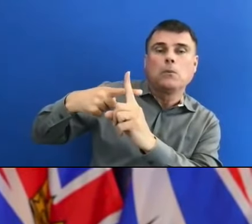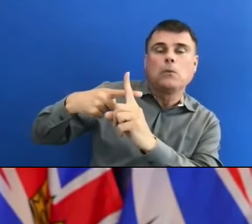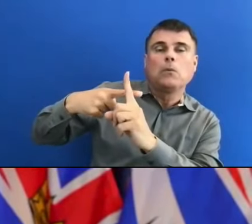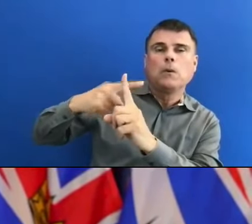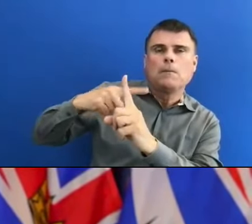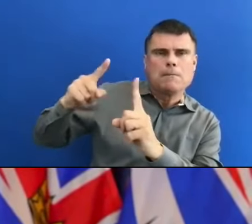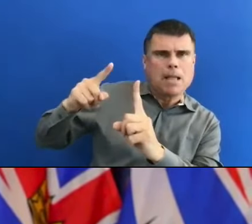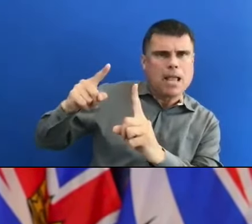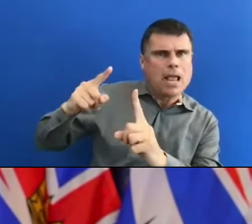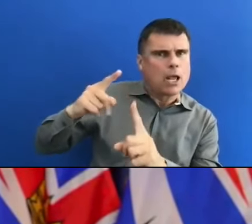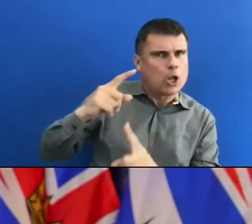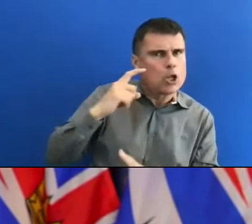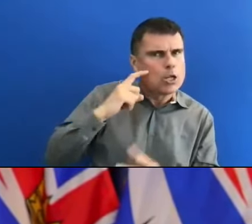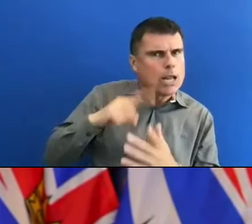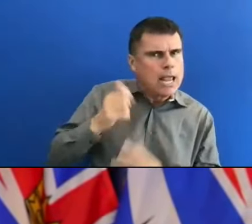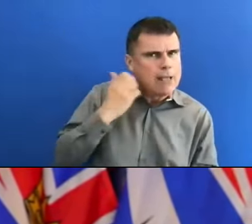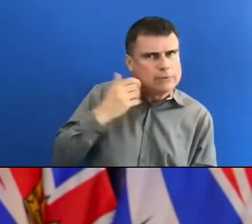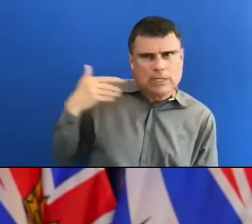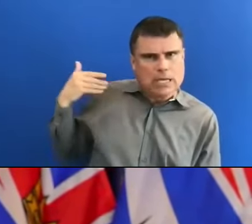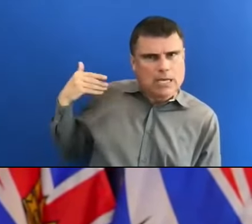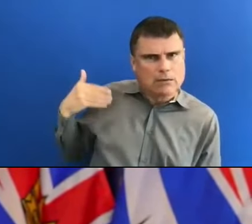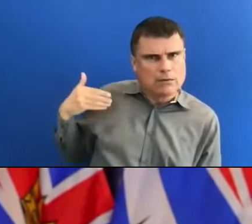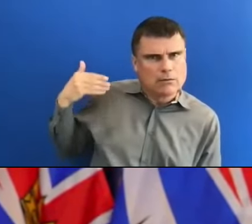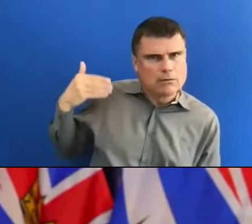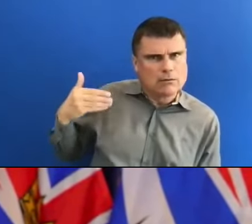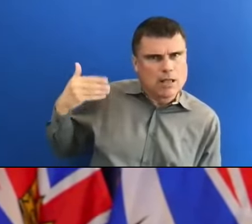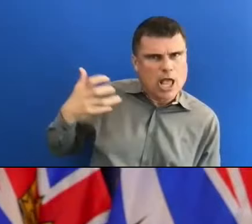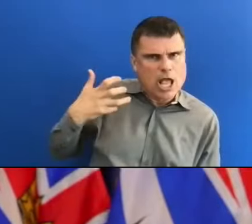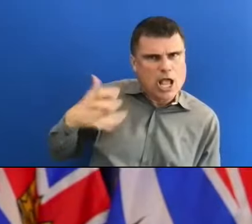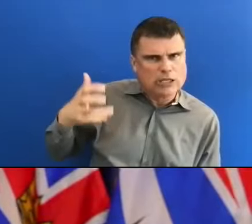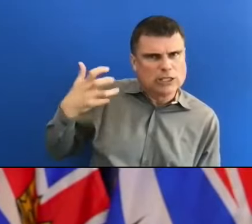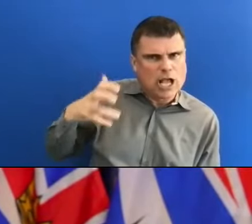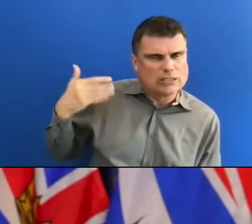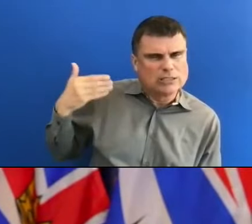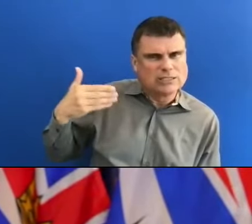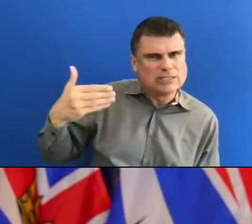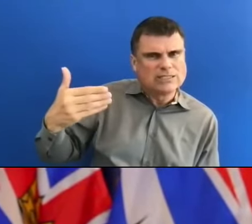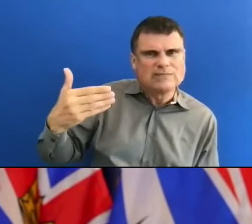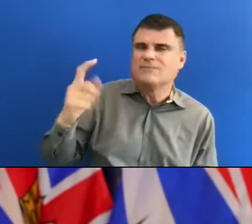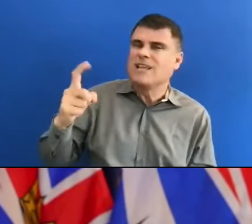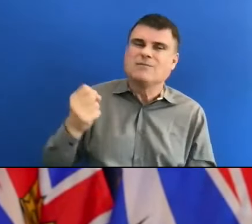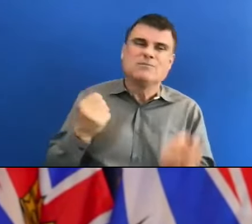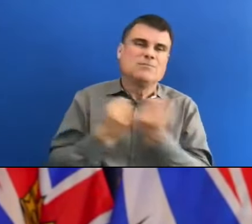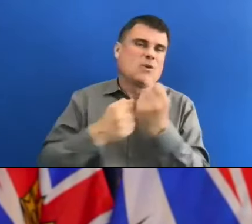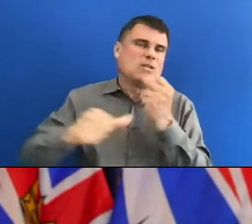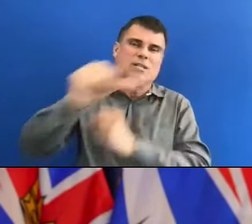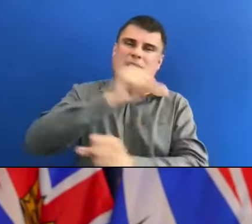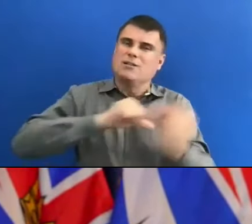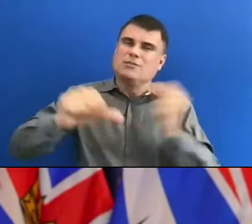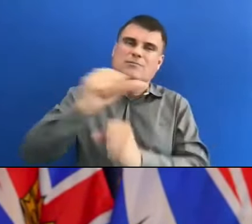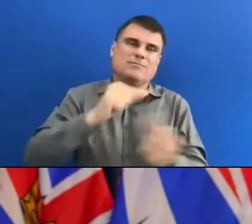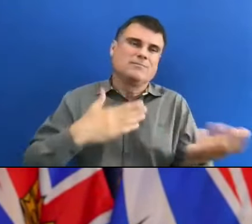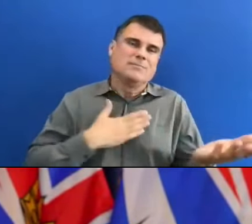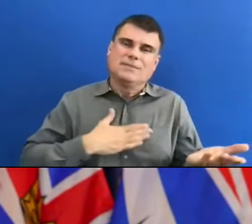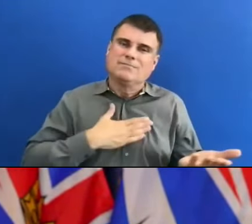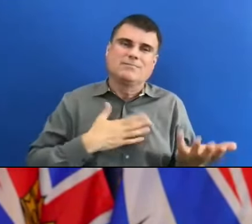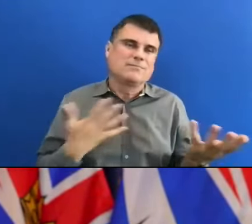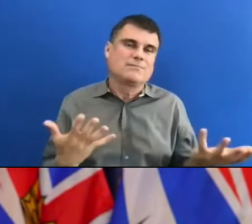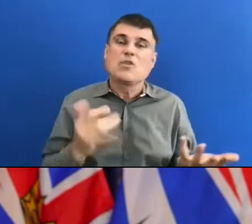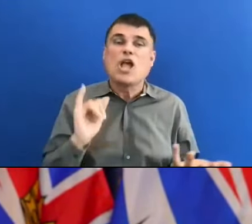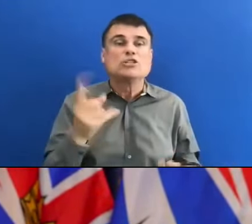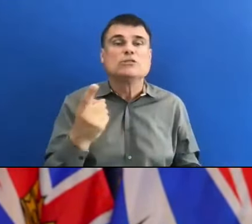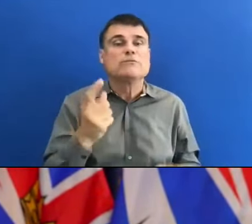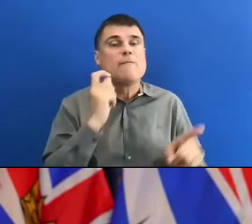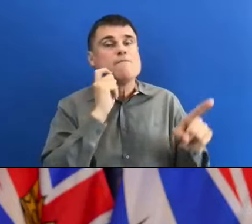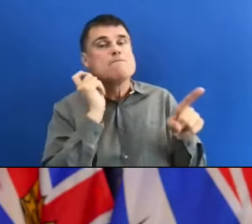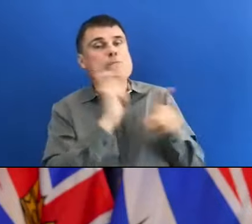after day of this. So that means that we have to support one another. Sometimes that means not just phoning but visiting. All of